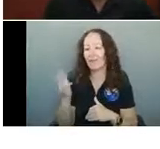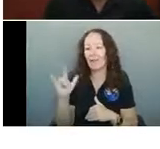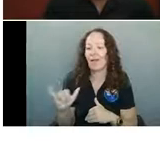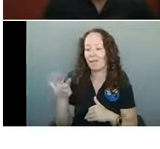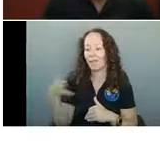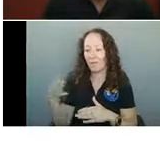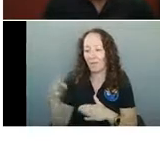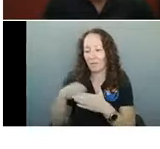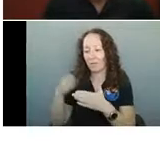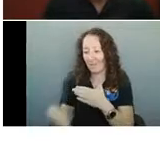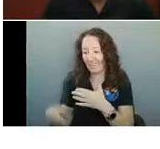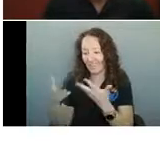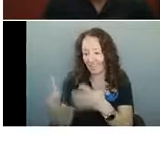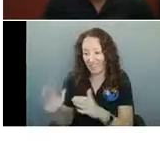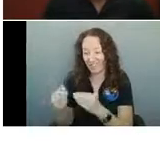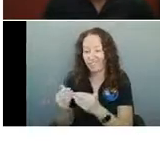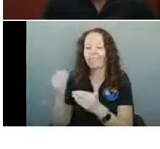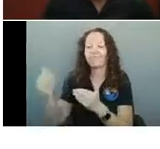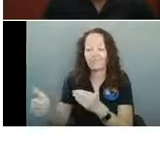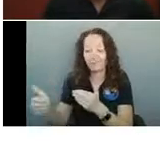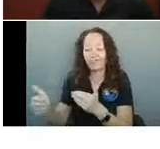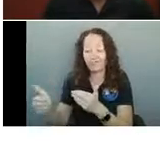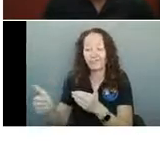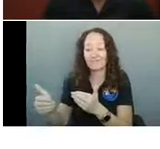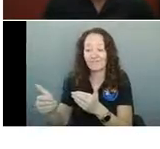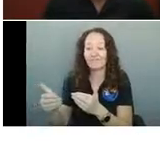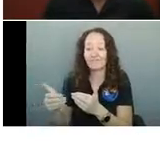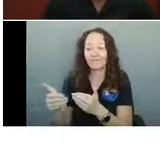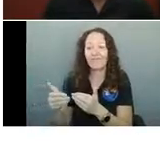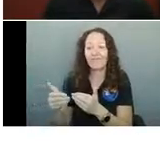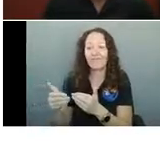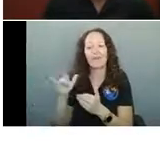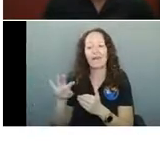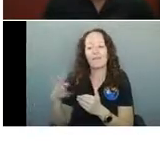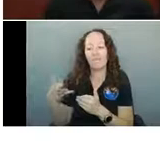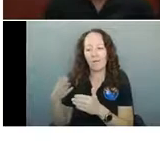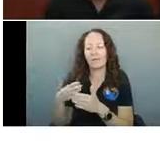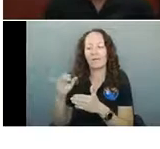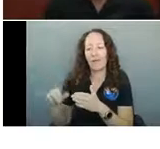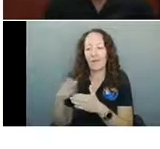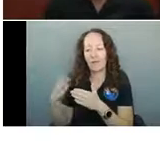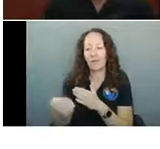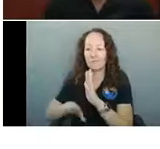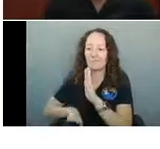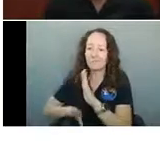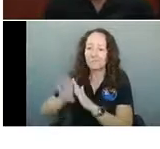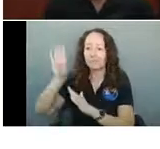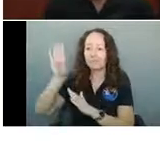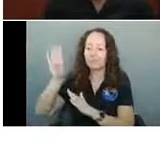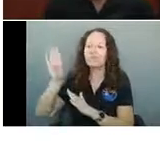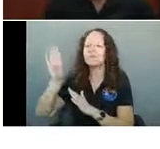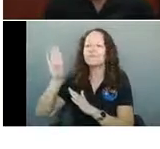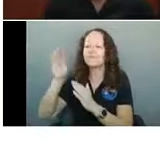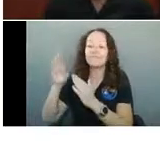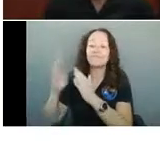we had our enduring 4th of July weekend, we had our peak of hospitalizations as well. And currently, we're falling